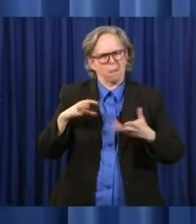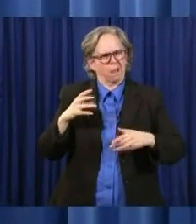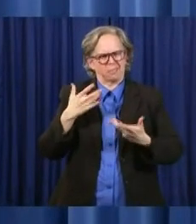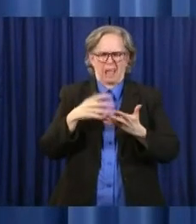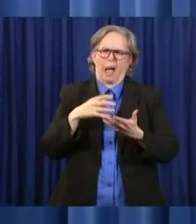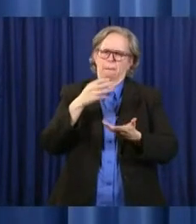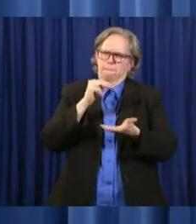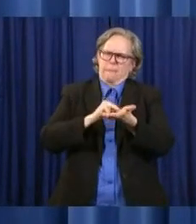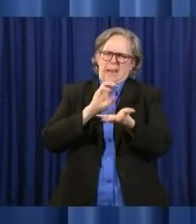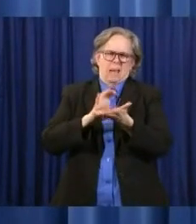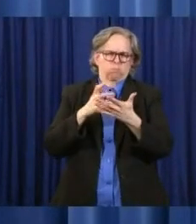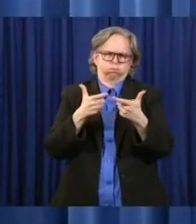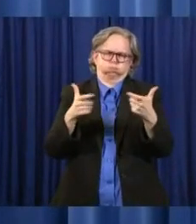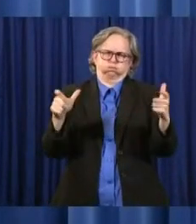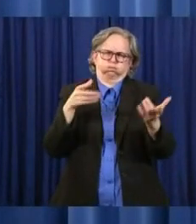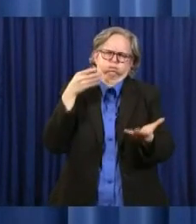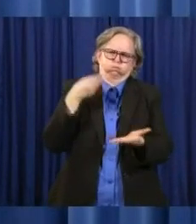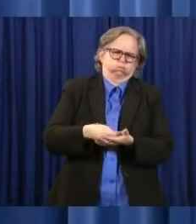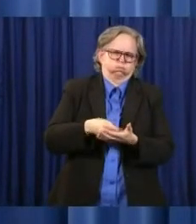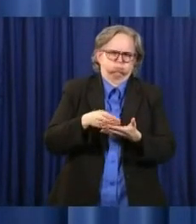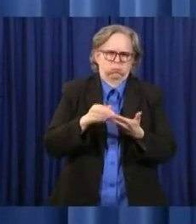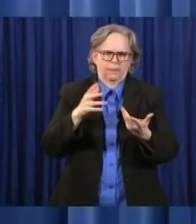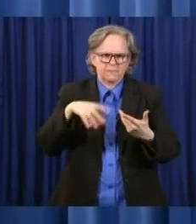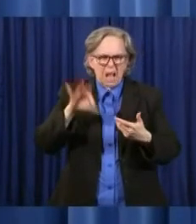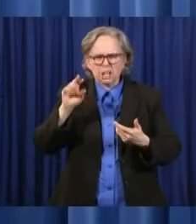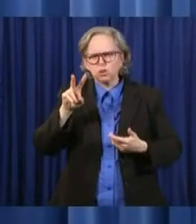that, $200 million out of there.